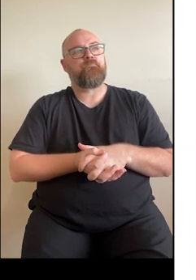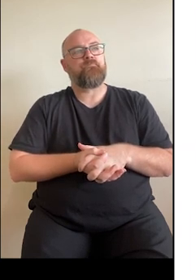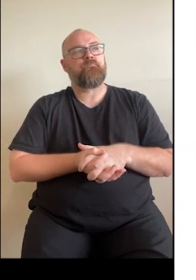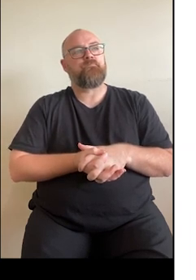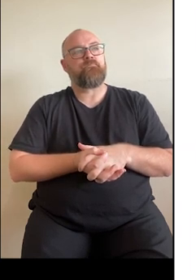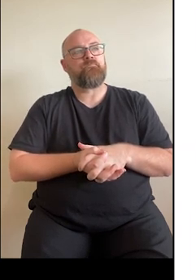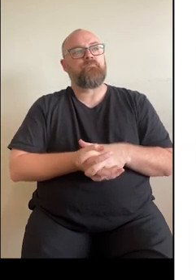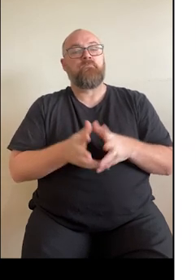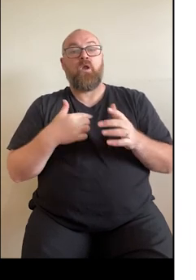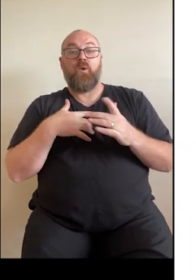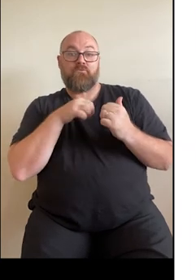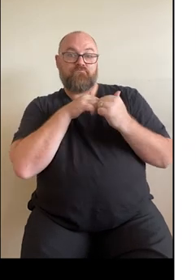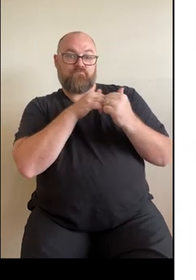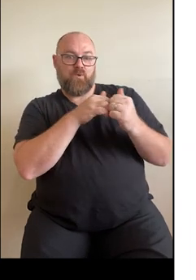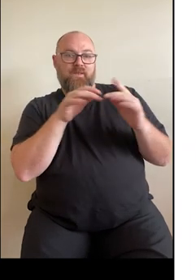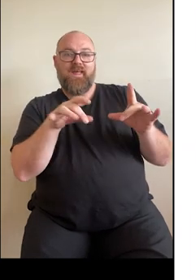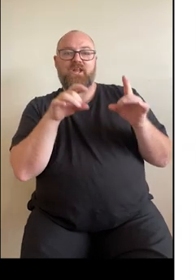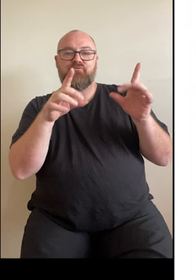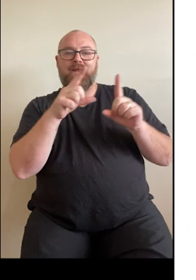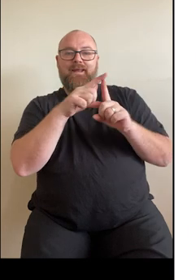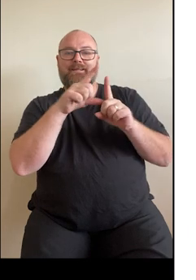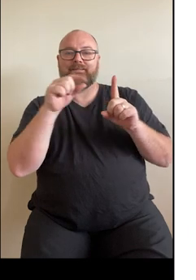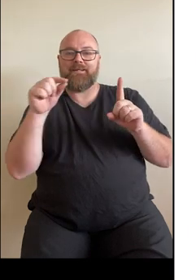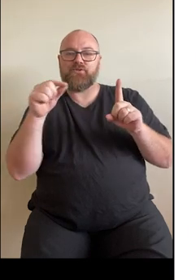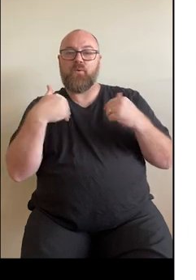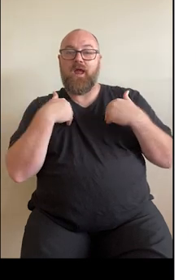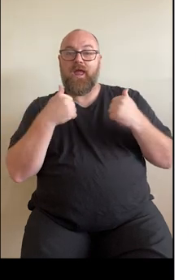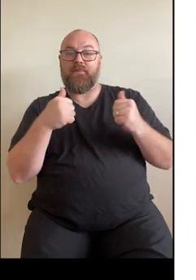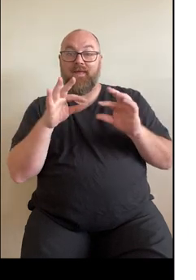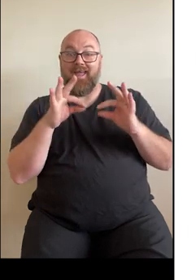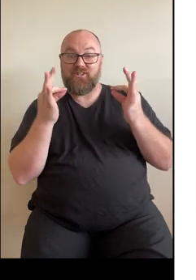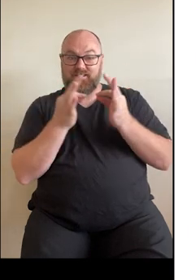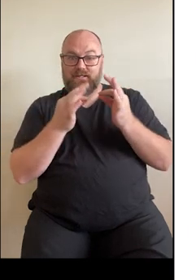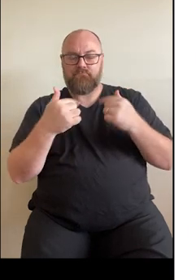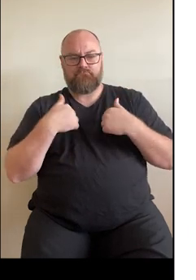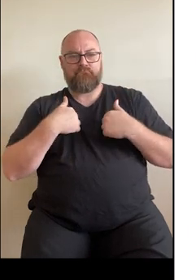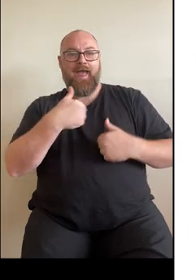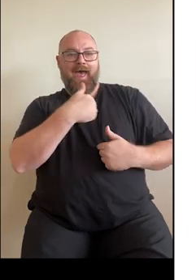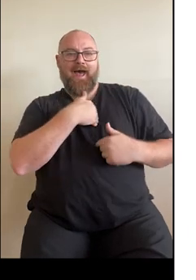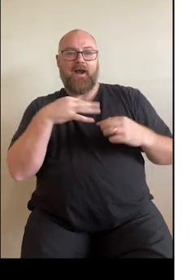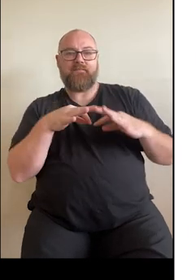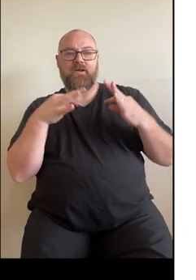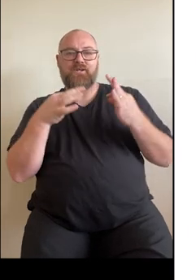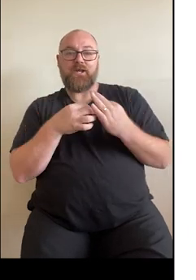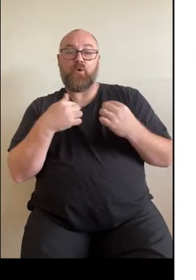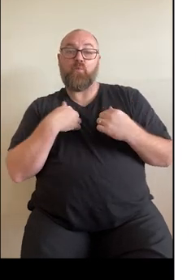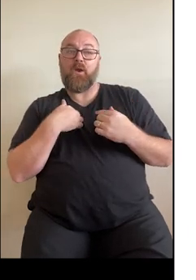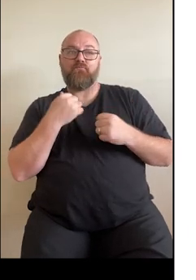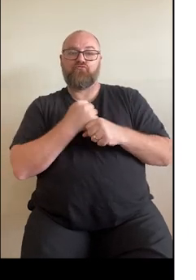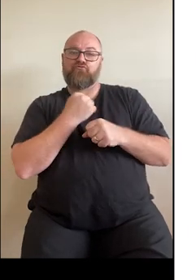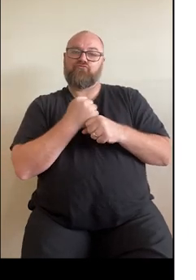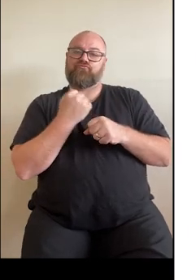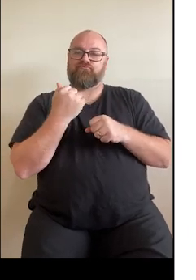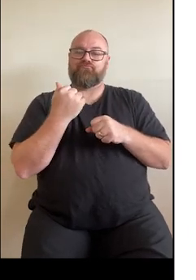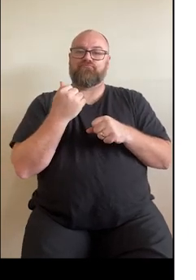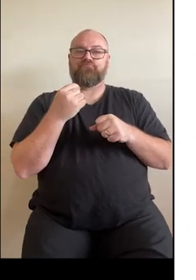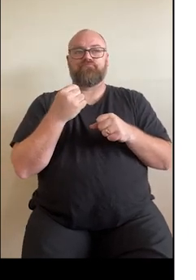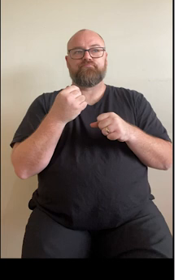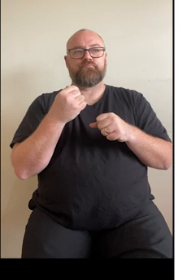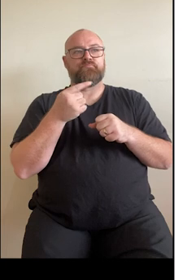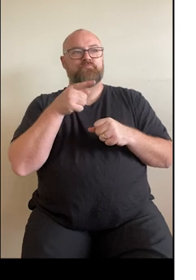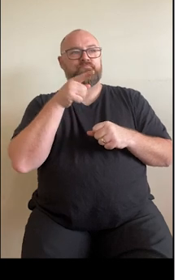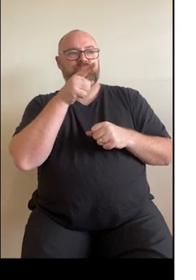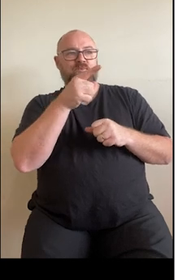In collaboration with the Australian Digital Health Agency, the Heart Foundation has recently developed this resource